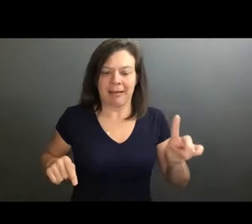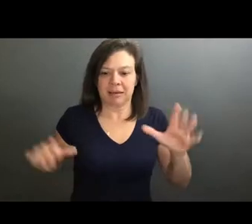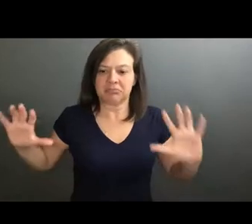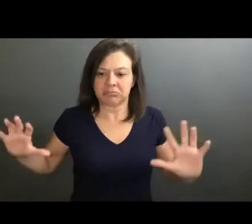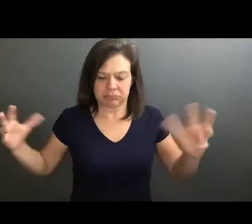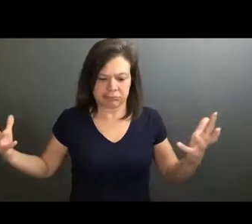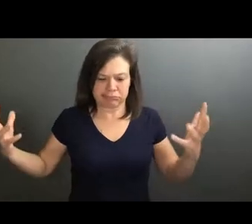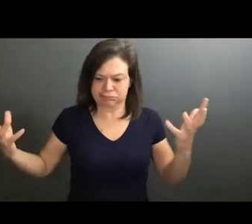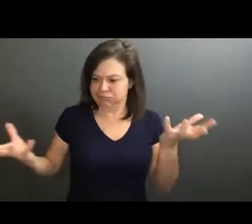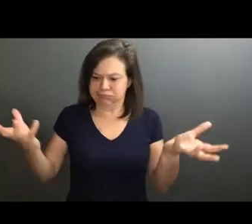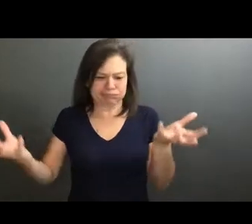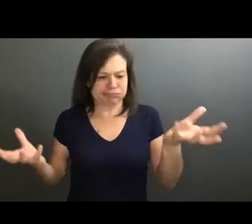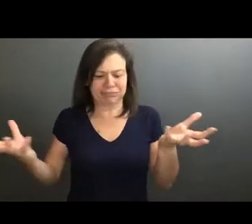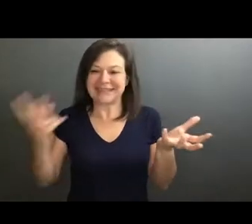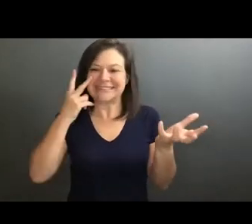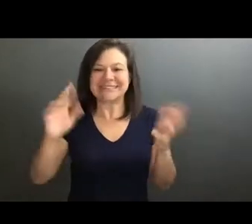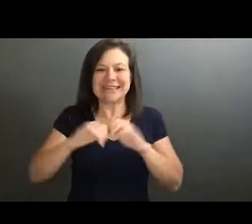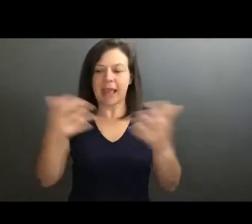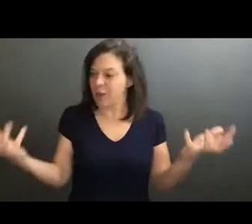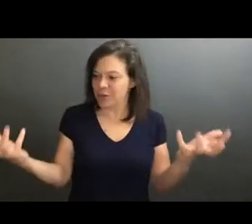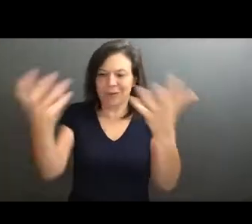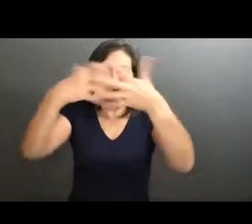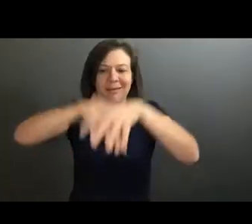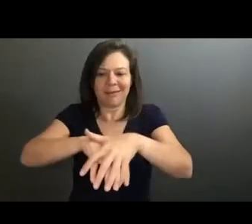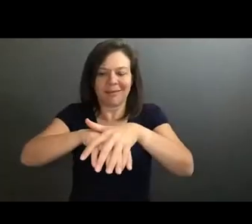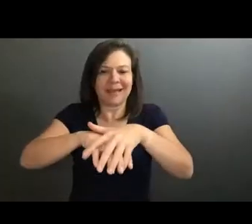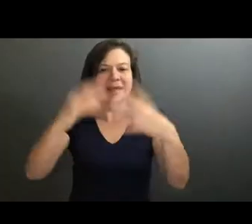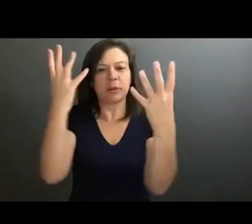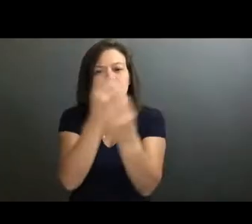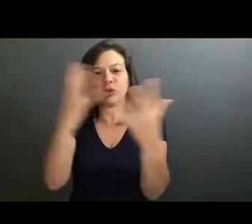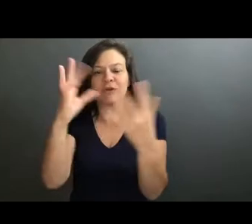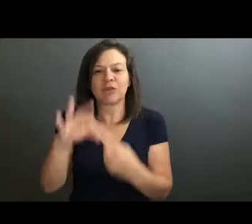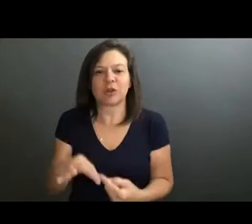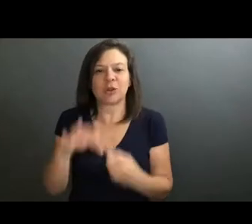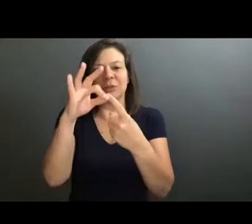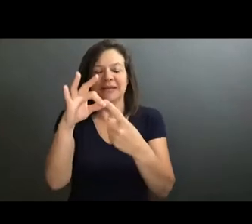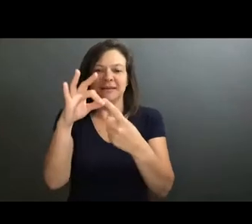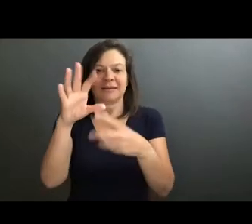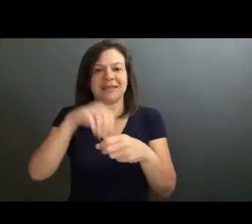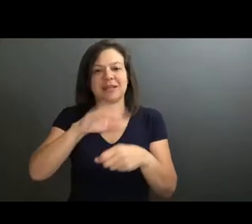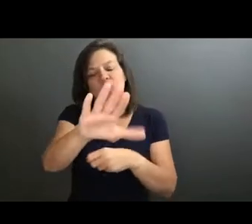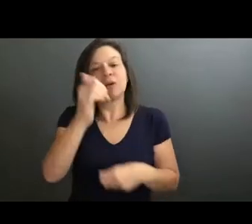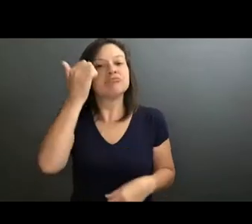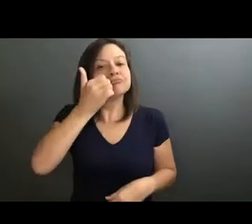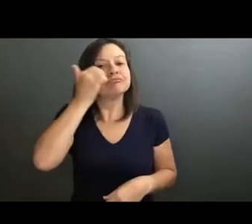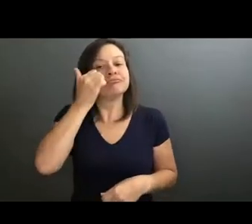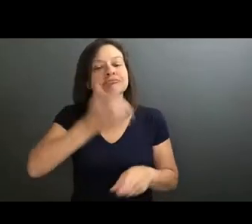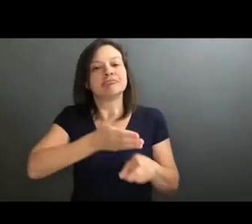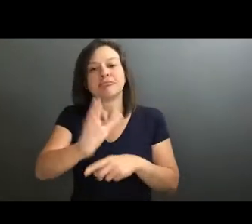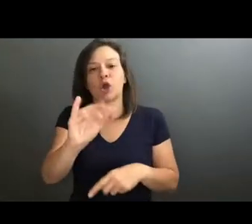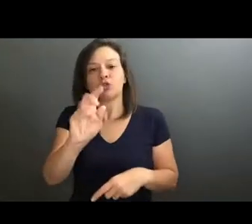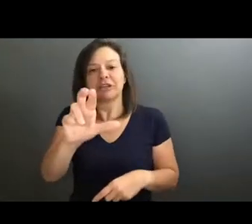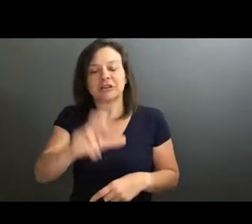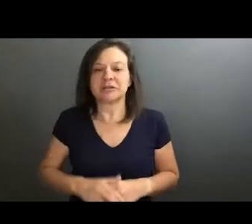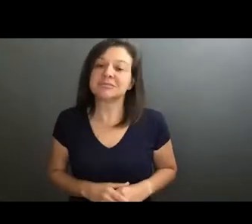it's just seeing how you sort of combine these worlds into something beautiful and unique into like your everyday career in life.